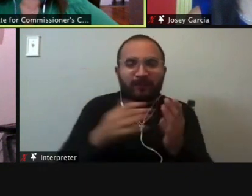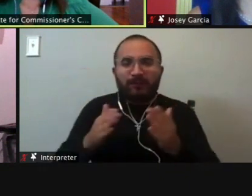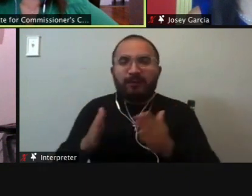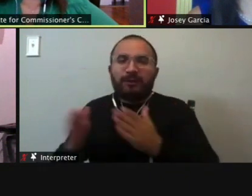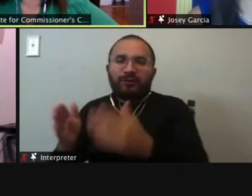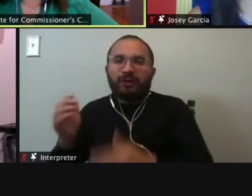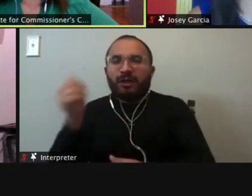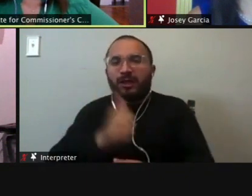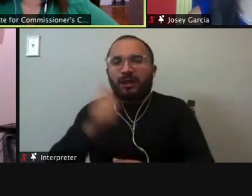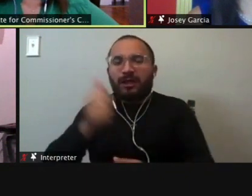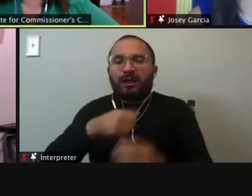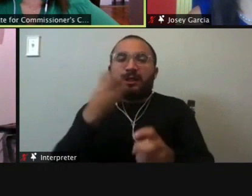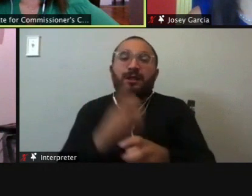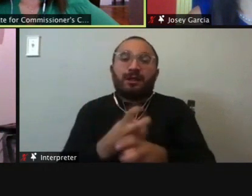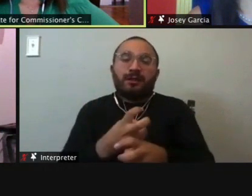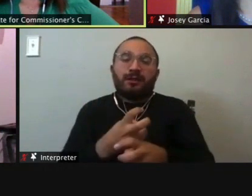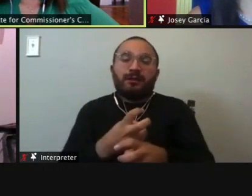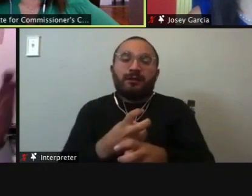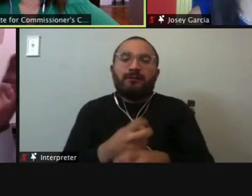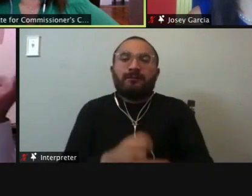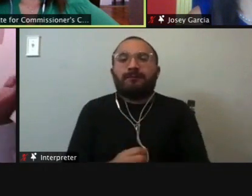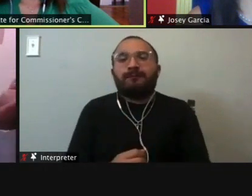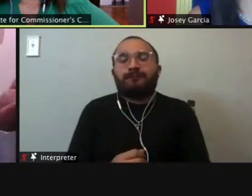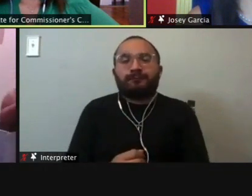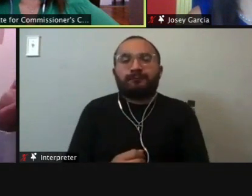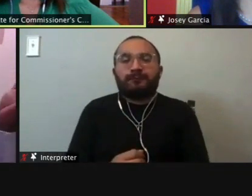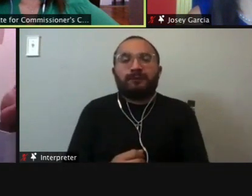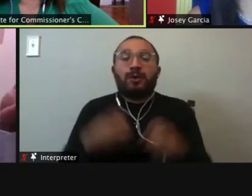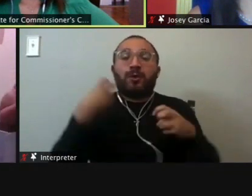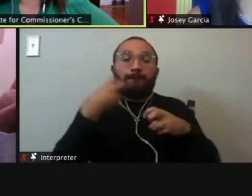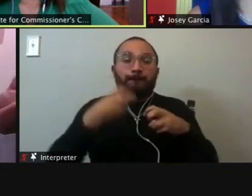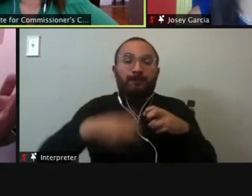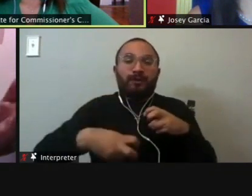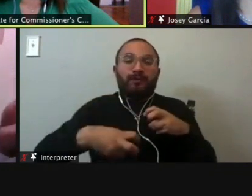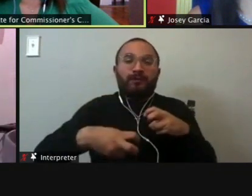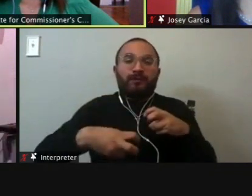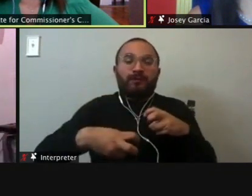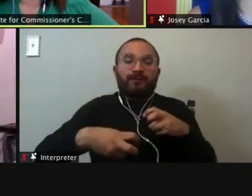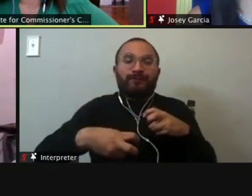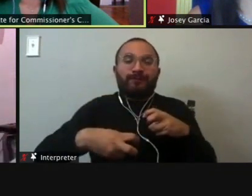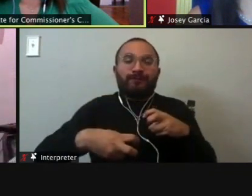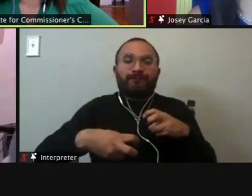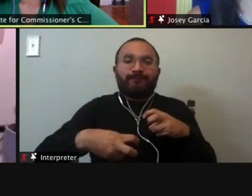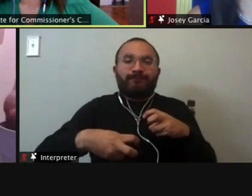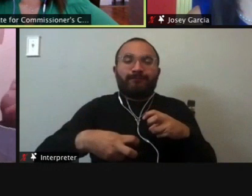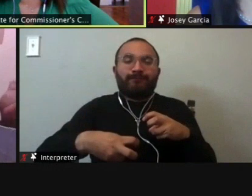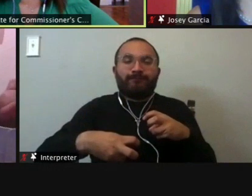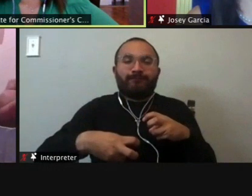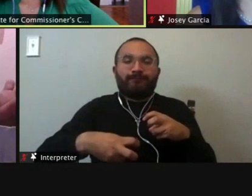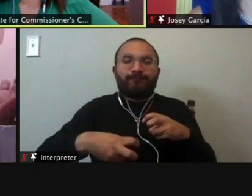And, and, and, part of the problem that going a bit further is to keep them from going into this,